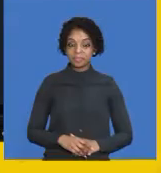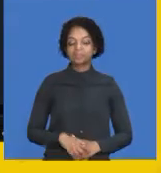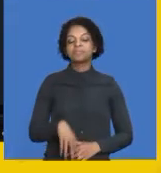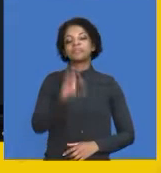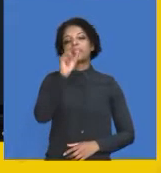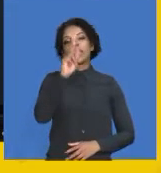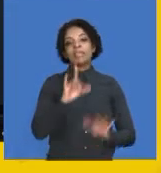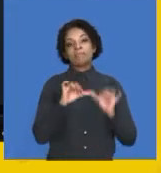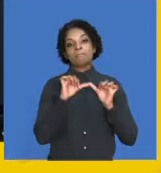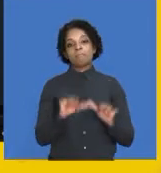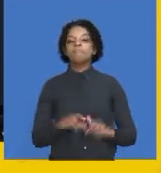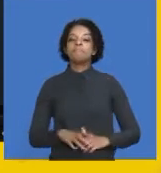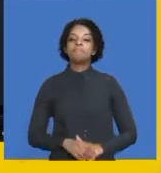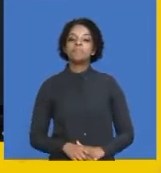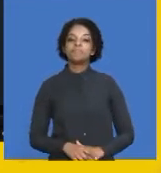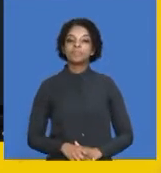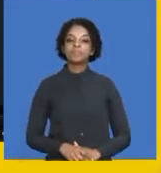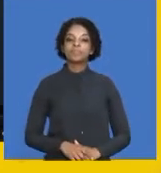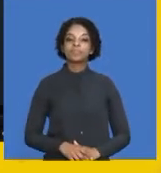Let's move on.